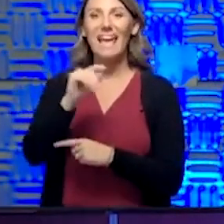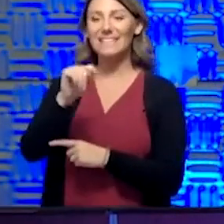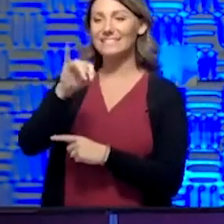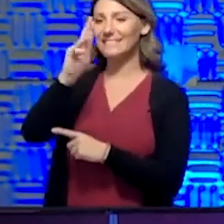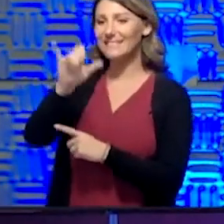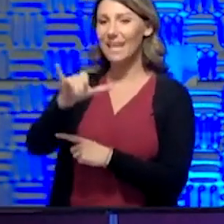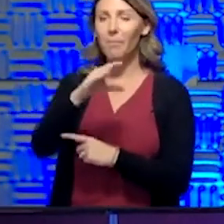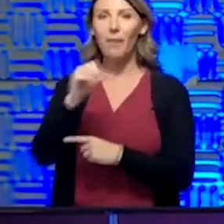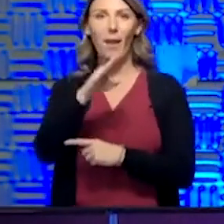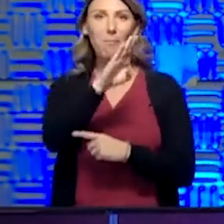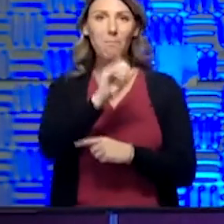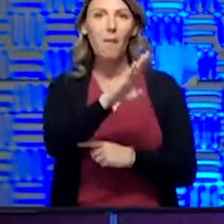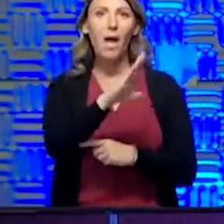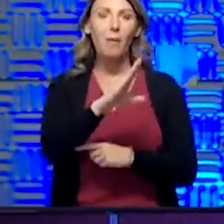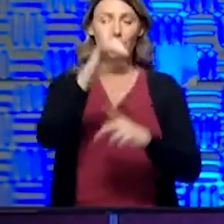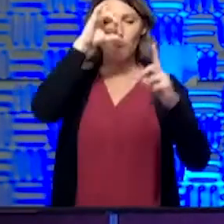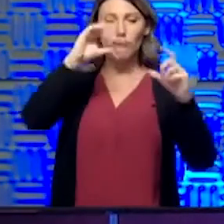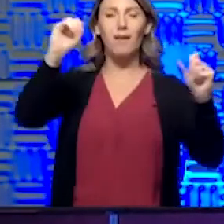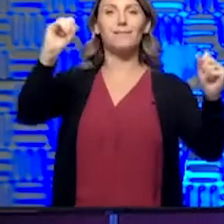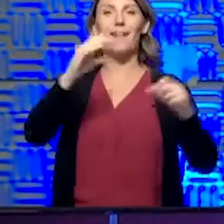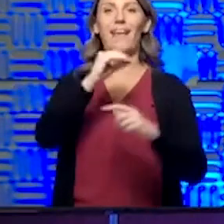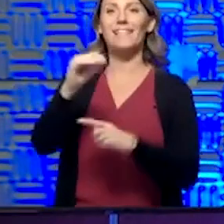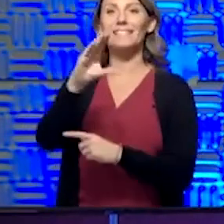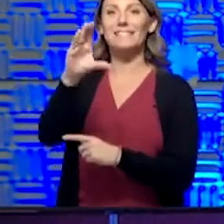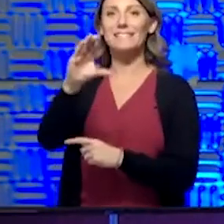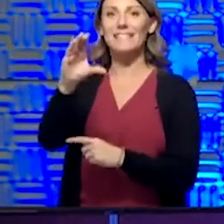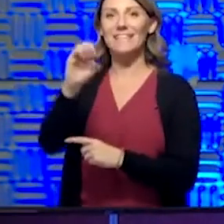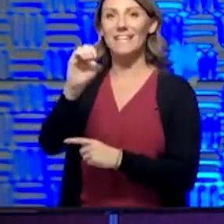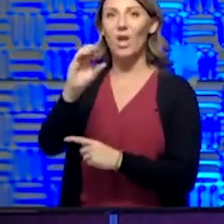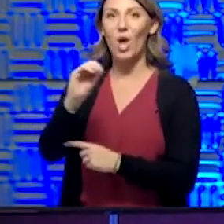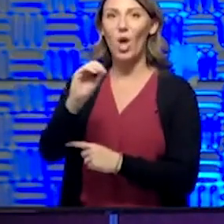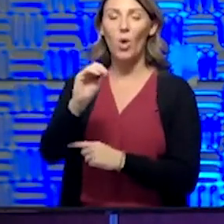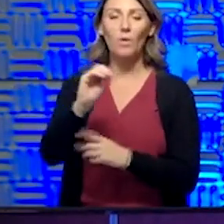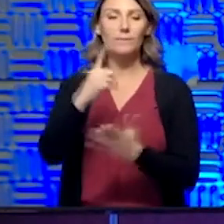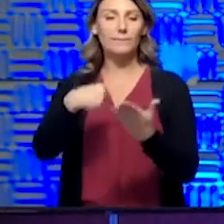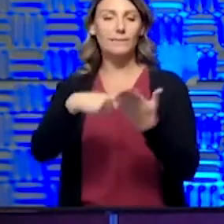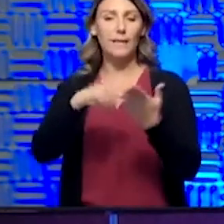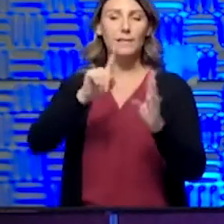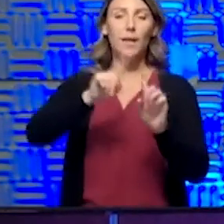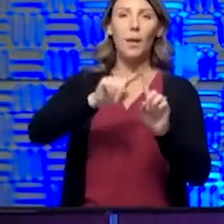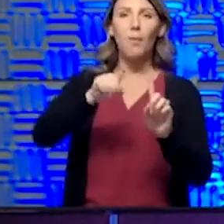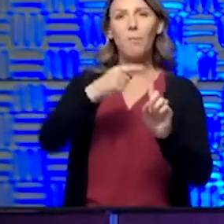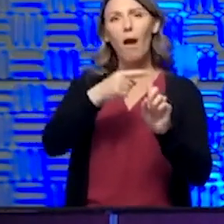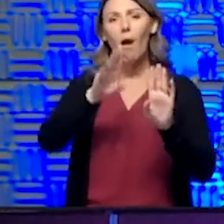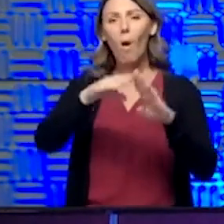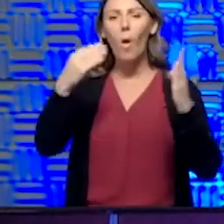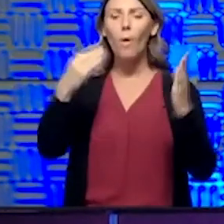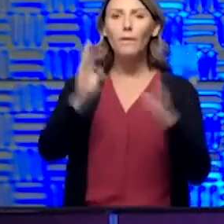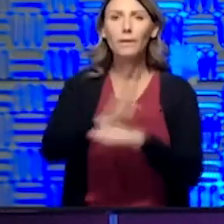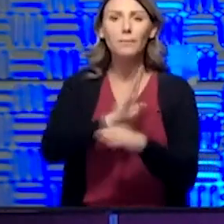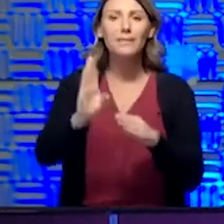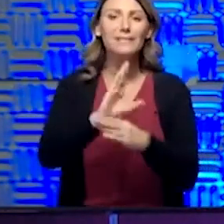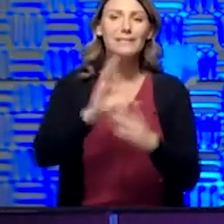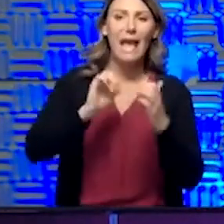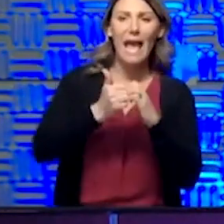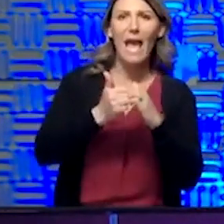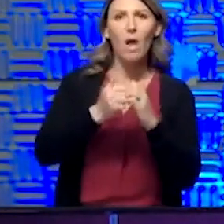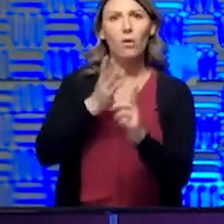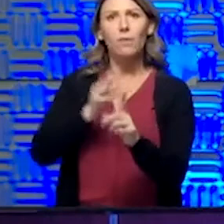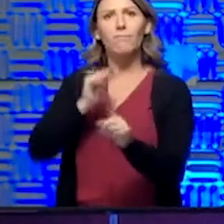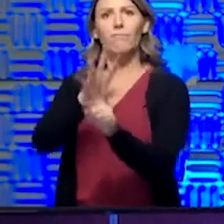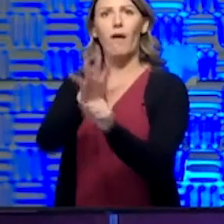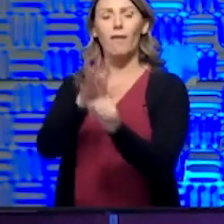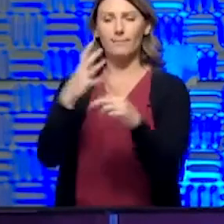president of the campus and CEO of our health system, to have a talk about reopening in business and how all that intersection occurs with health care and how health